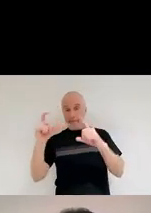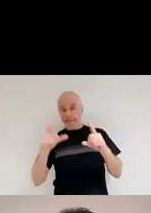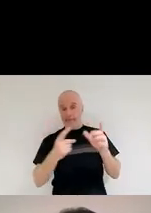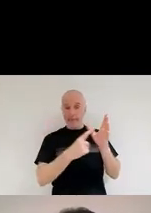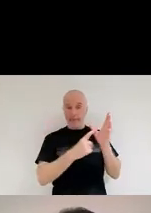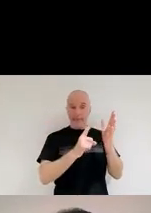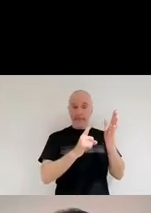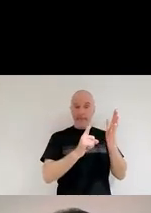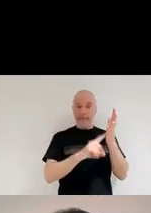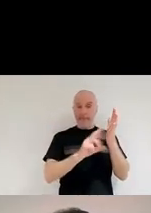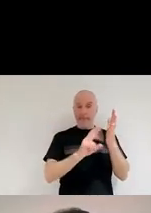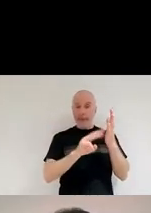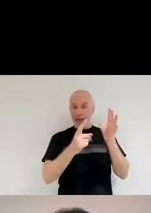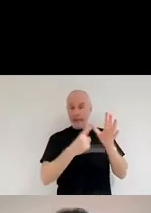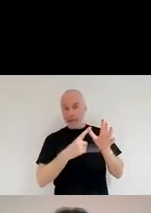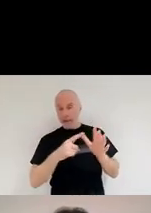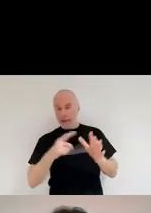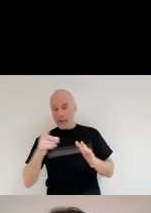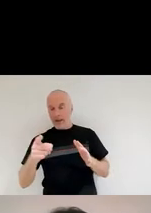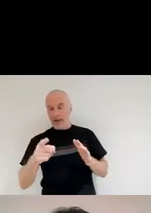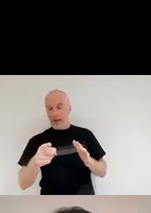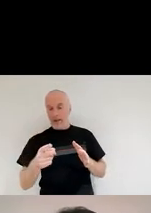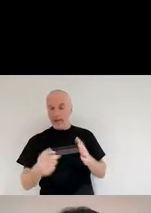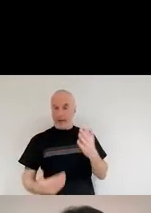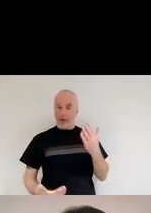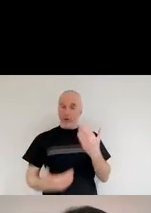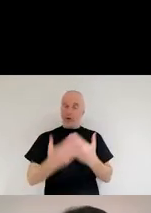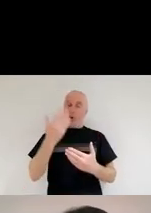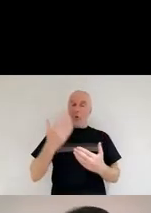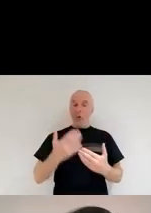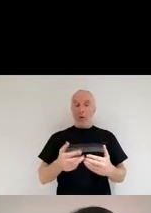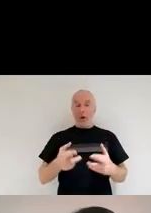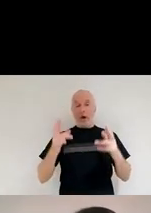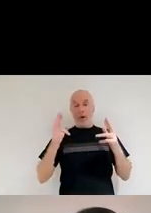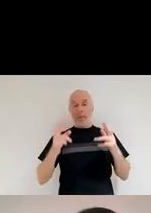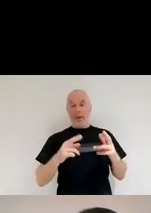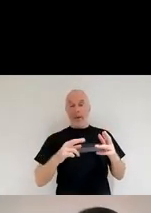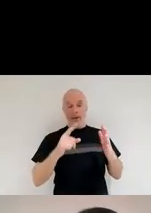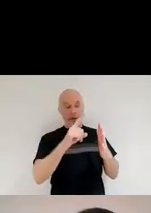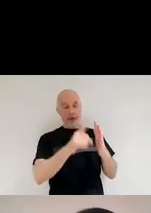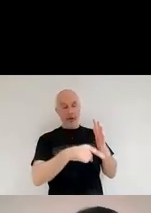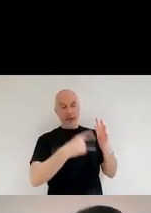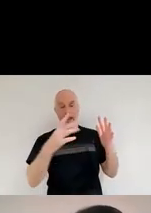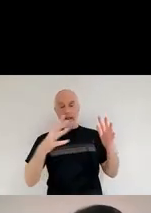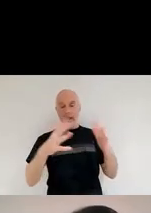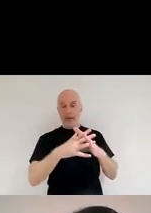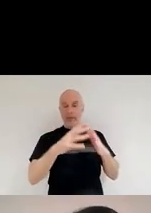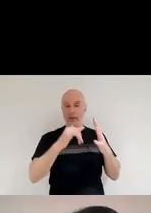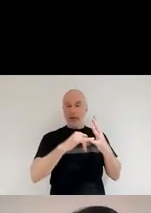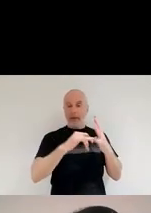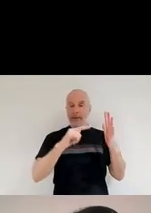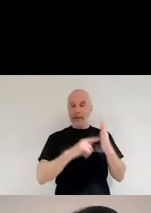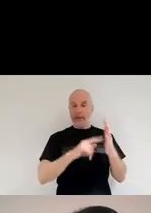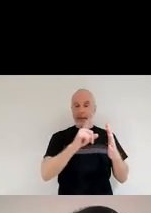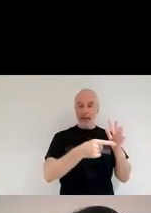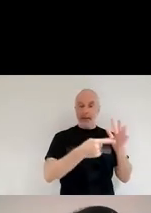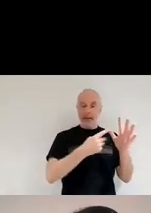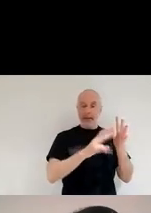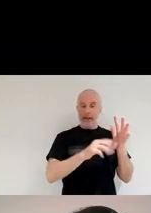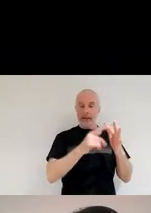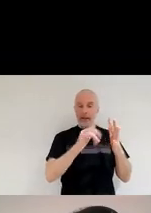new hope is the James Webb telescope, which if you were following it was sent